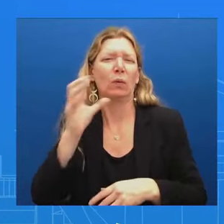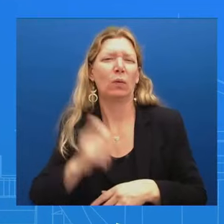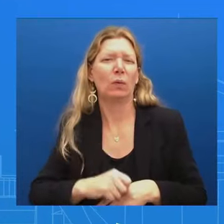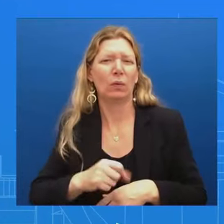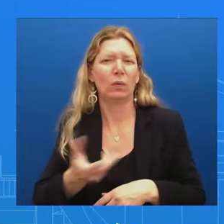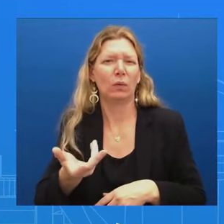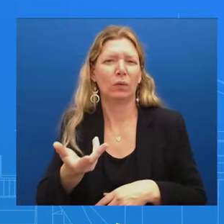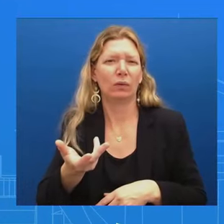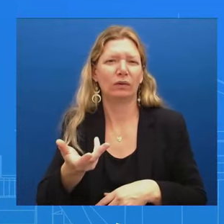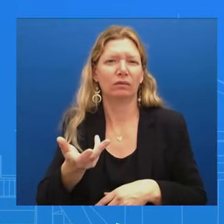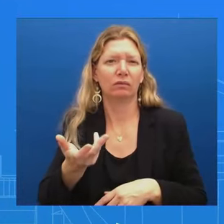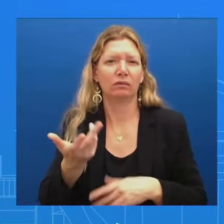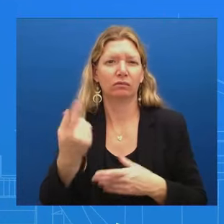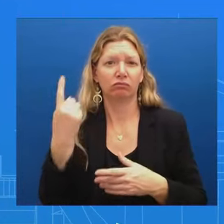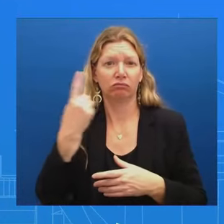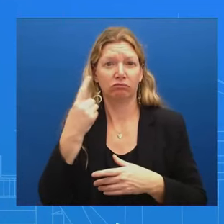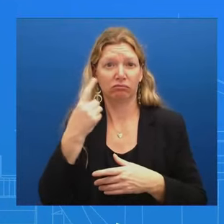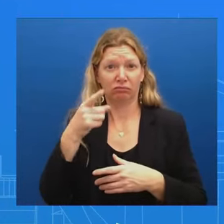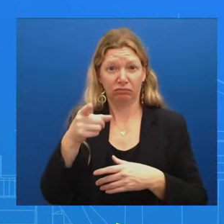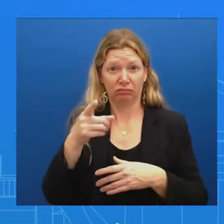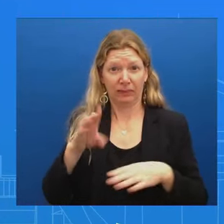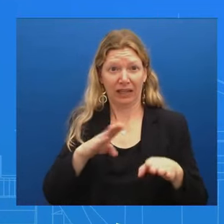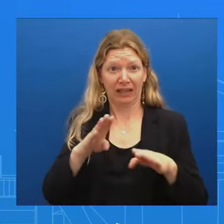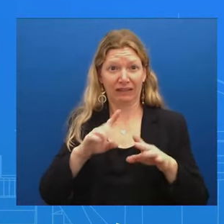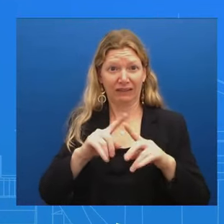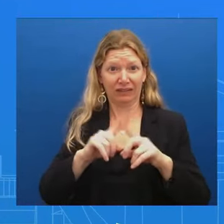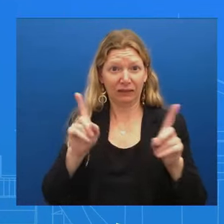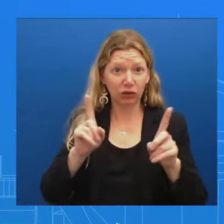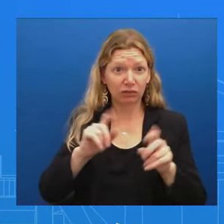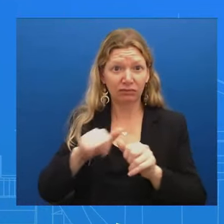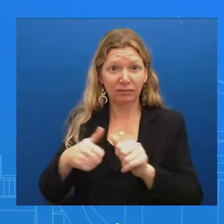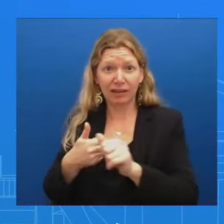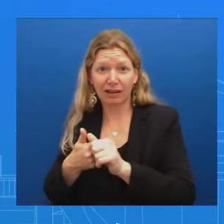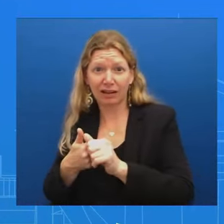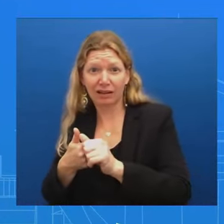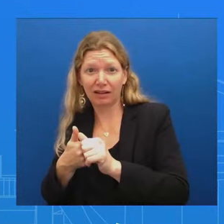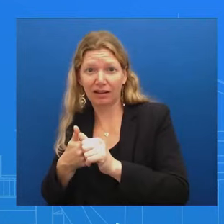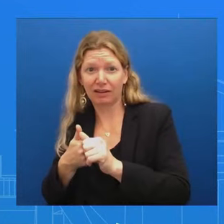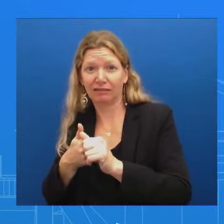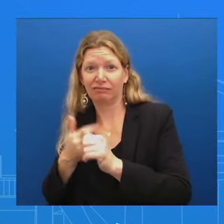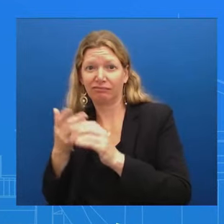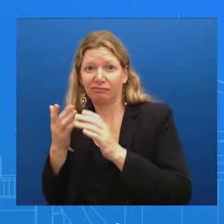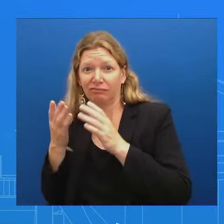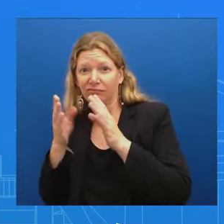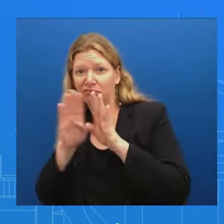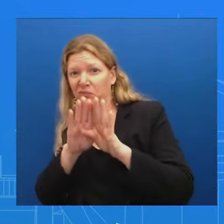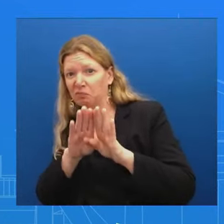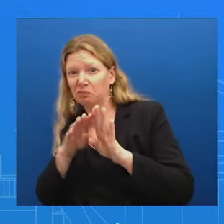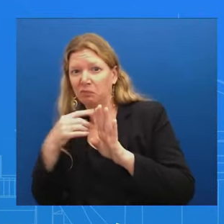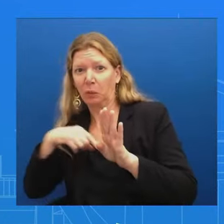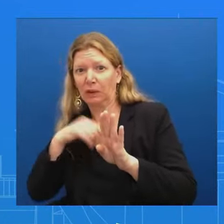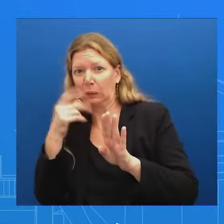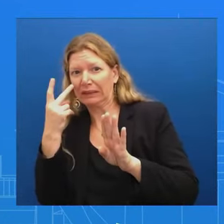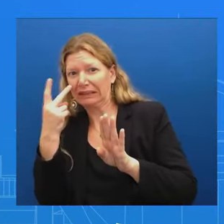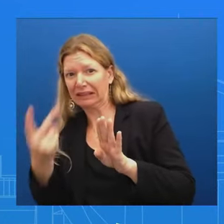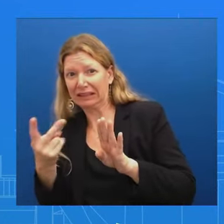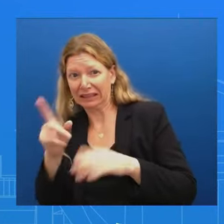don't get to see that at all And do you see, when you interact with him privately Is there a different